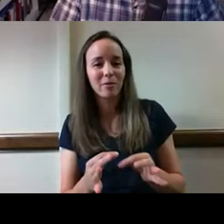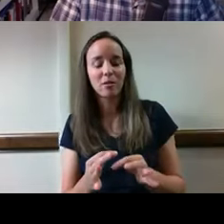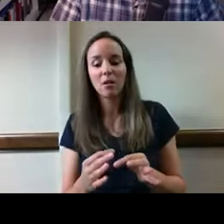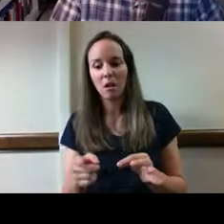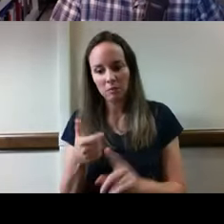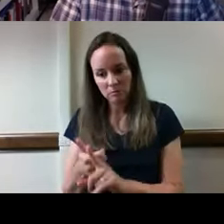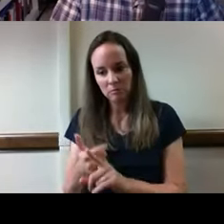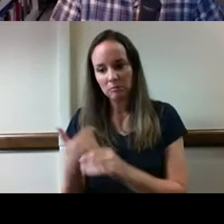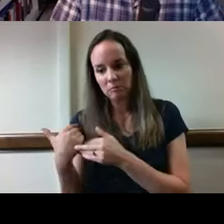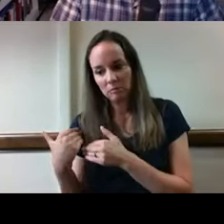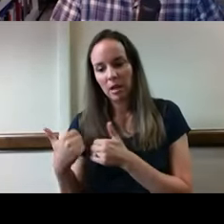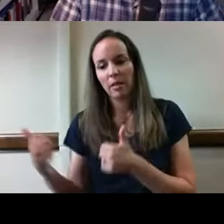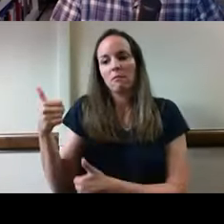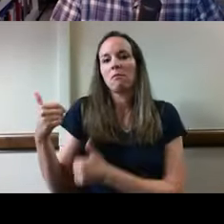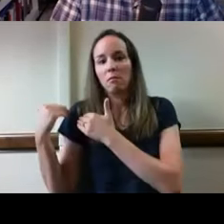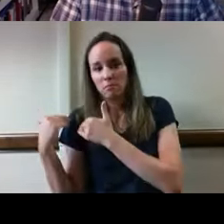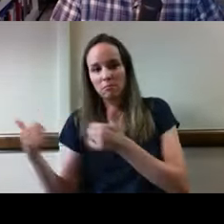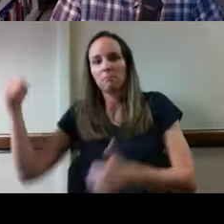liable for someone else's actions.